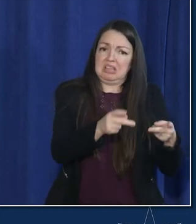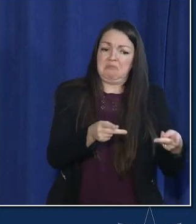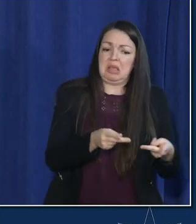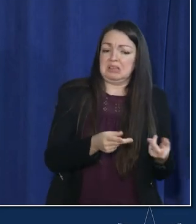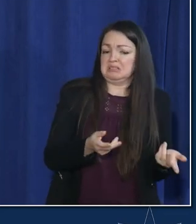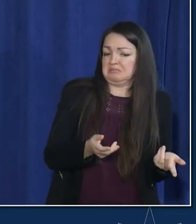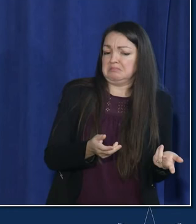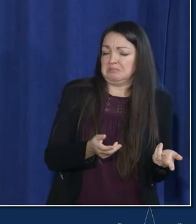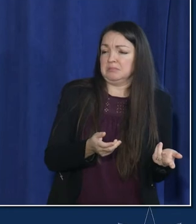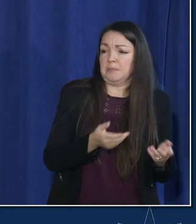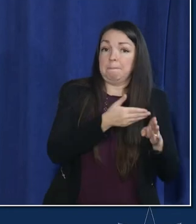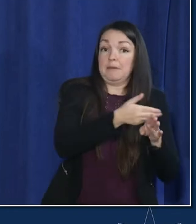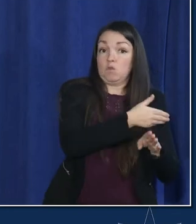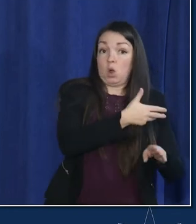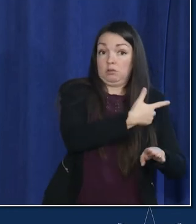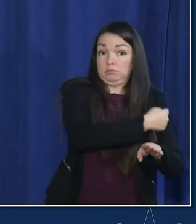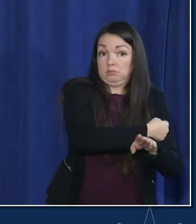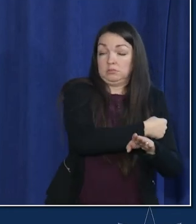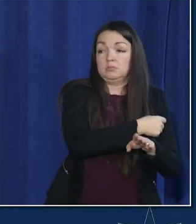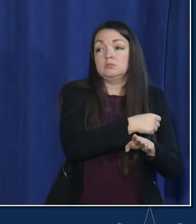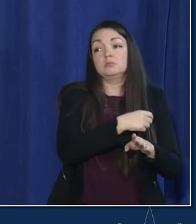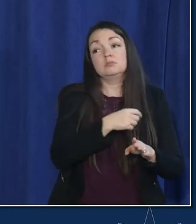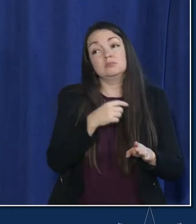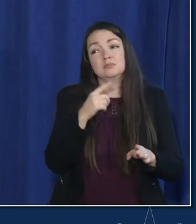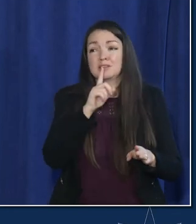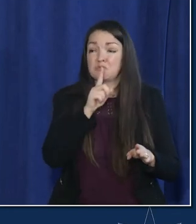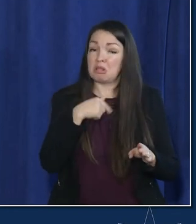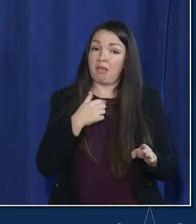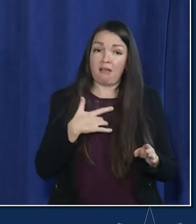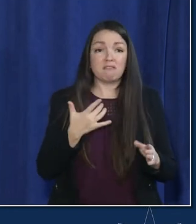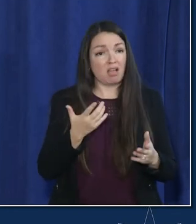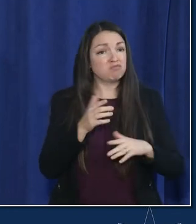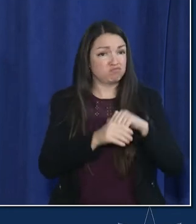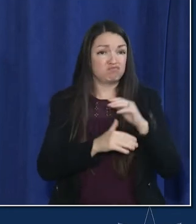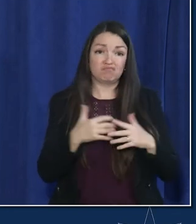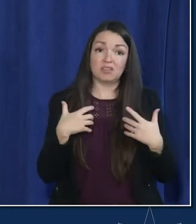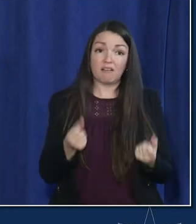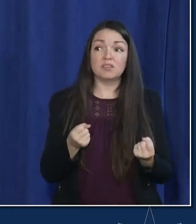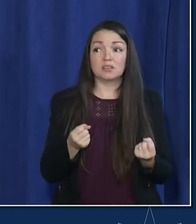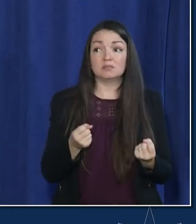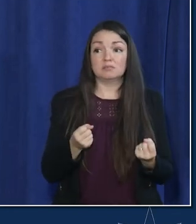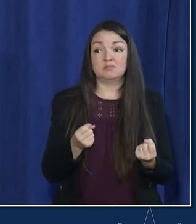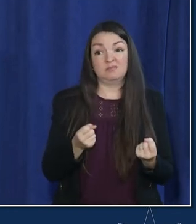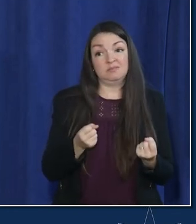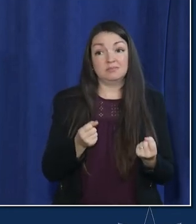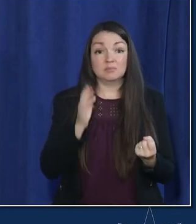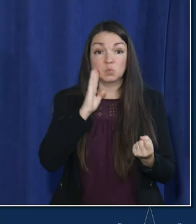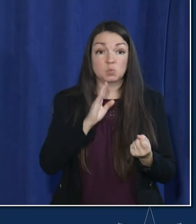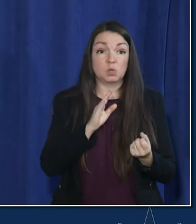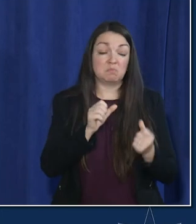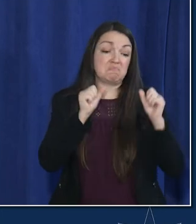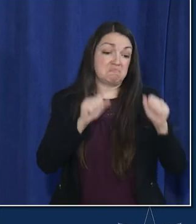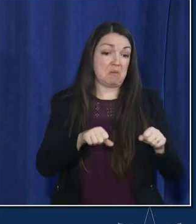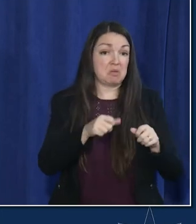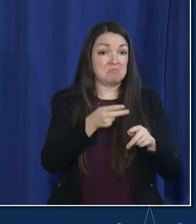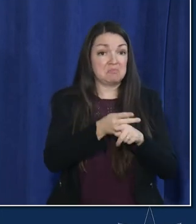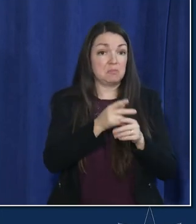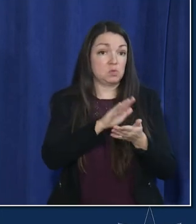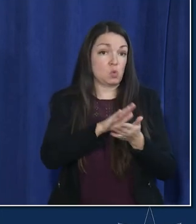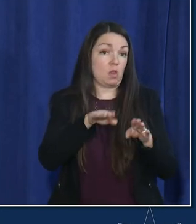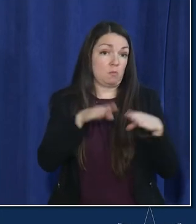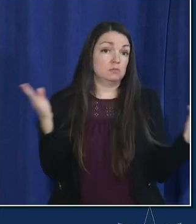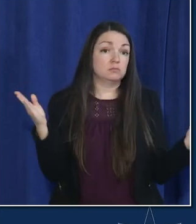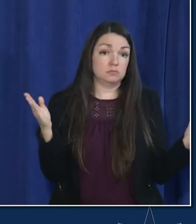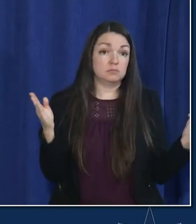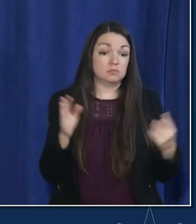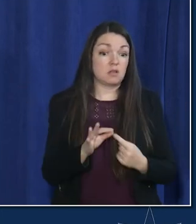be from covid before a vaccine was available i'm really confident that we're going to be able to you know by and large keep schools open unless there is some you know major